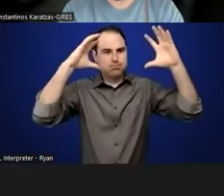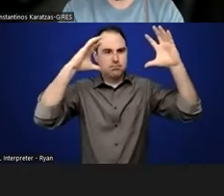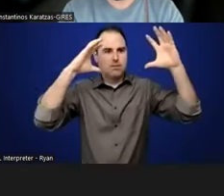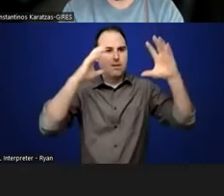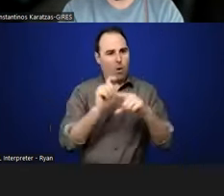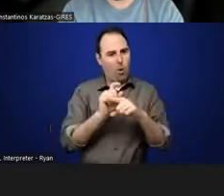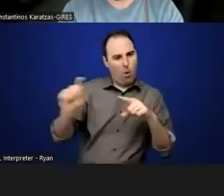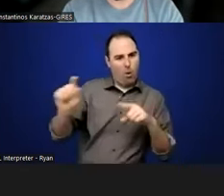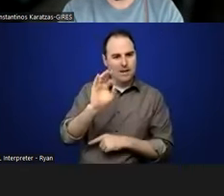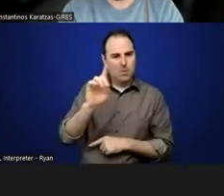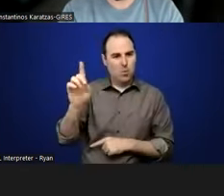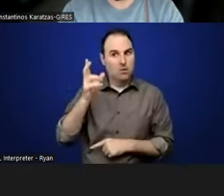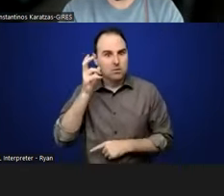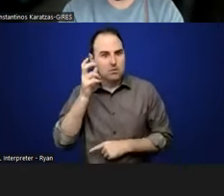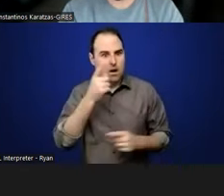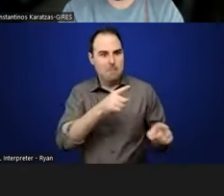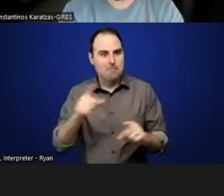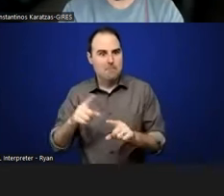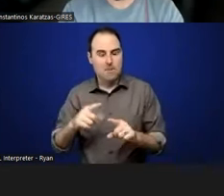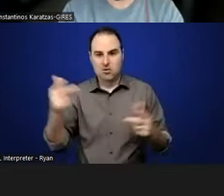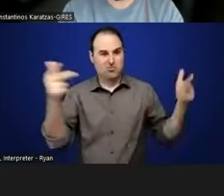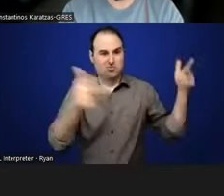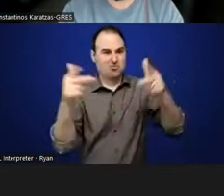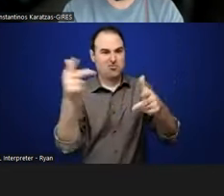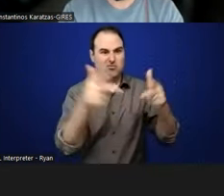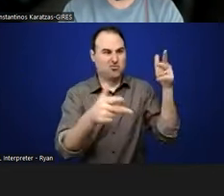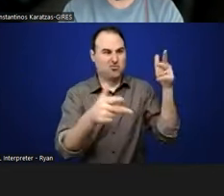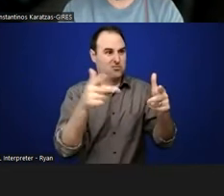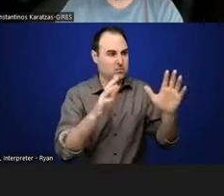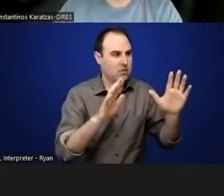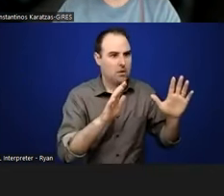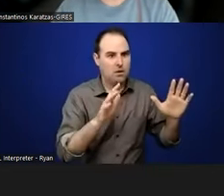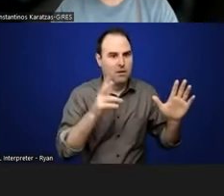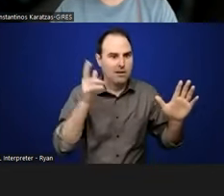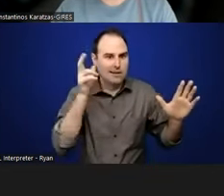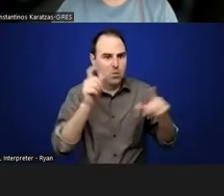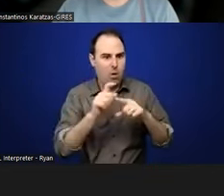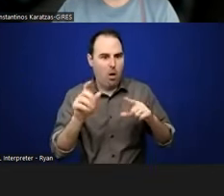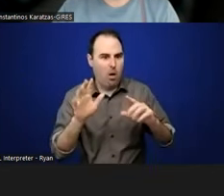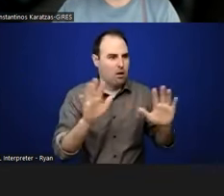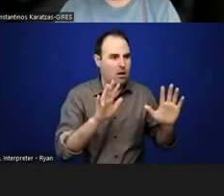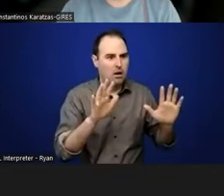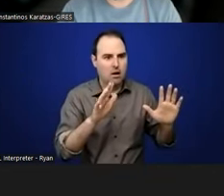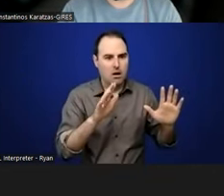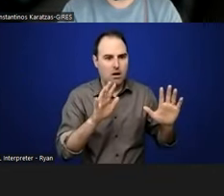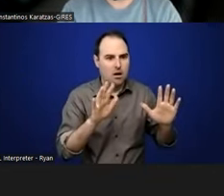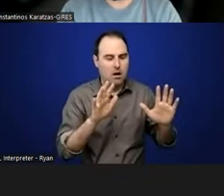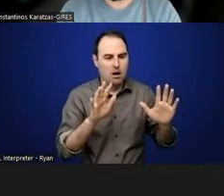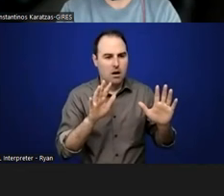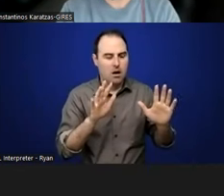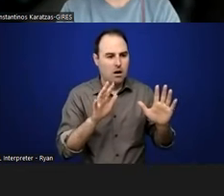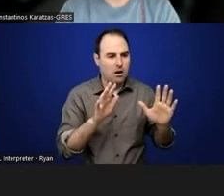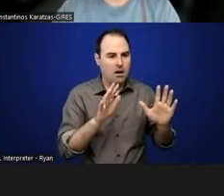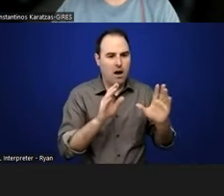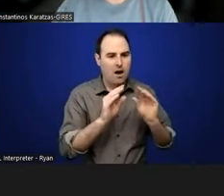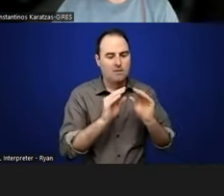it was such an intense experience because you're, you know, you're listening to the call. And then there's like, you know, obviously